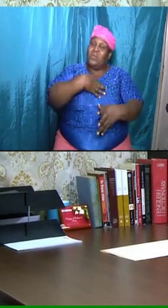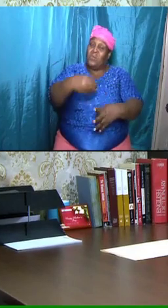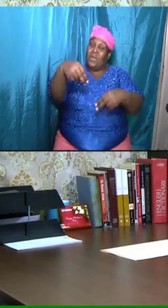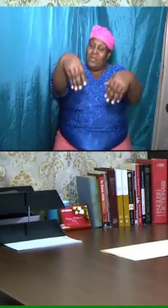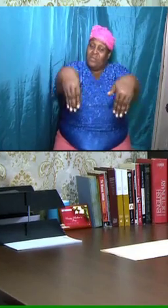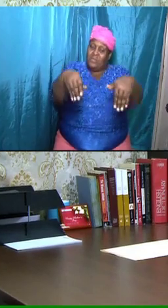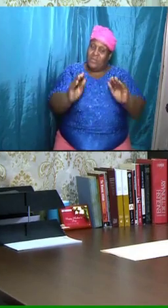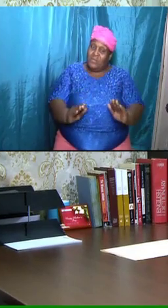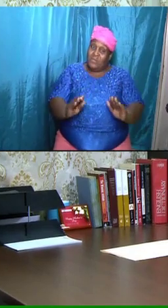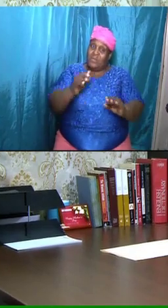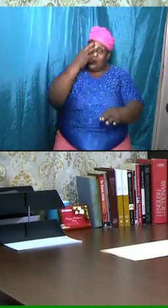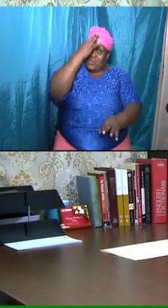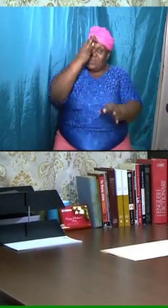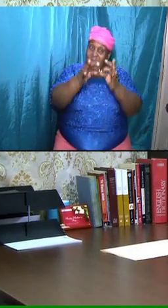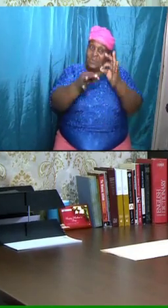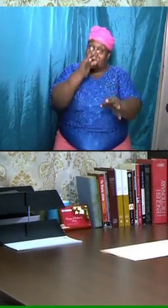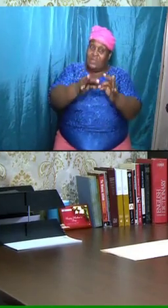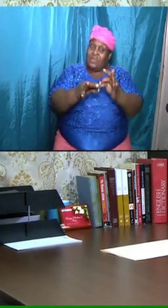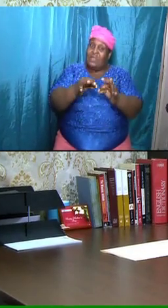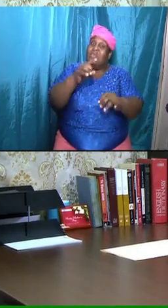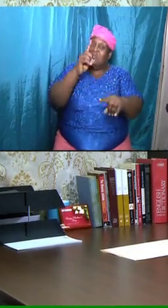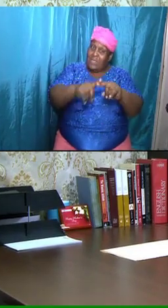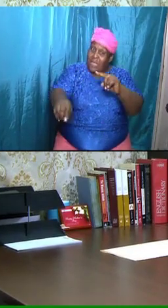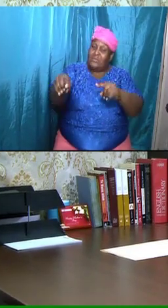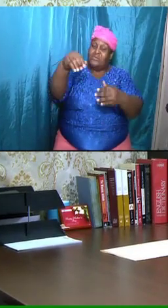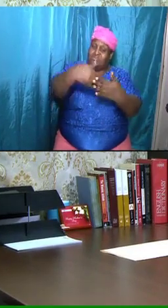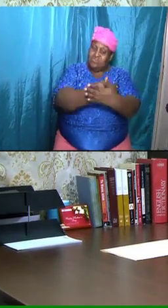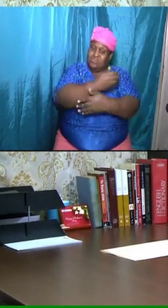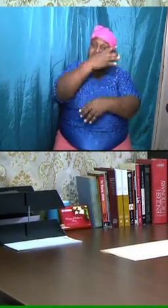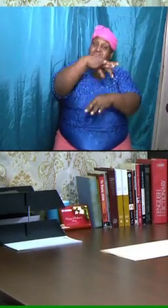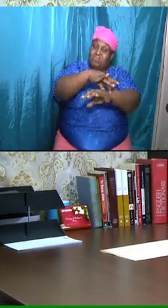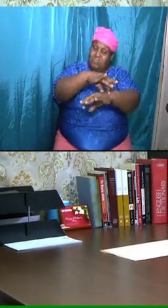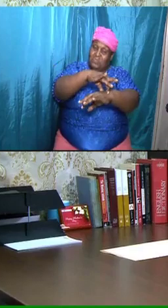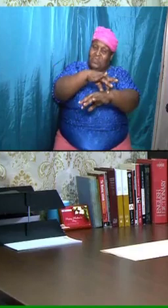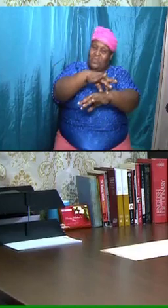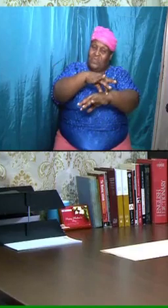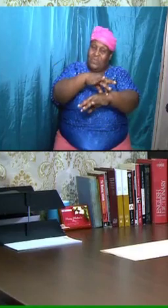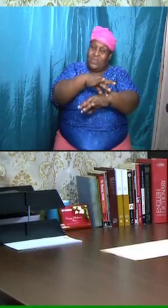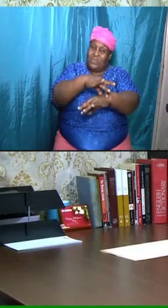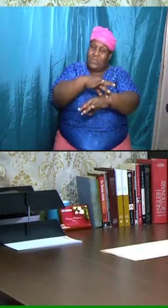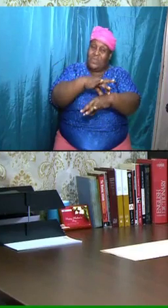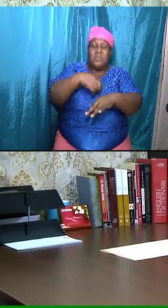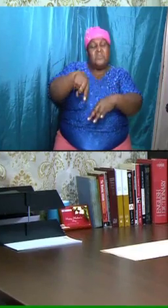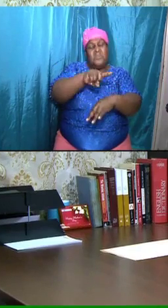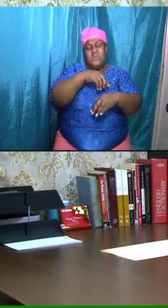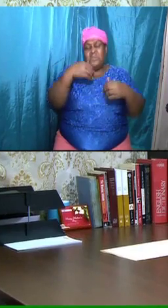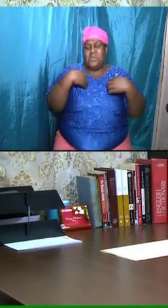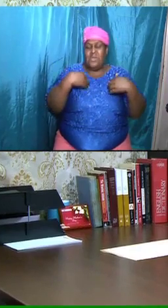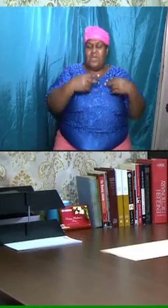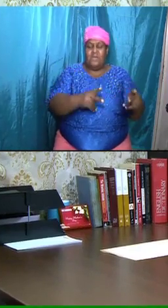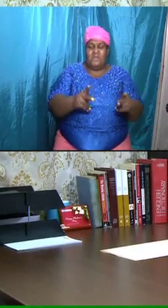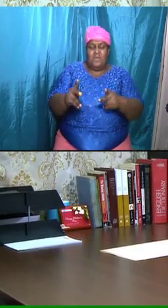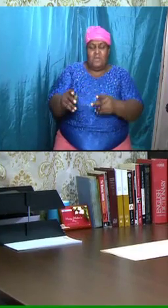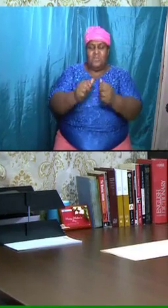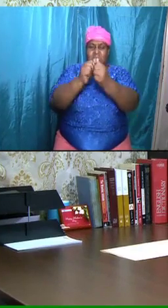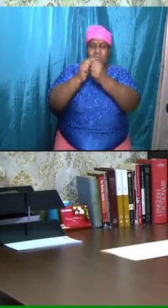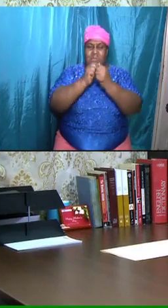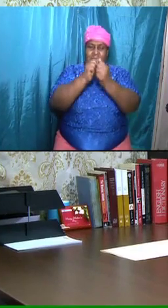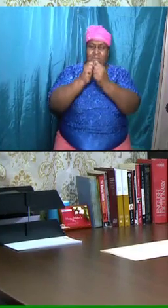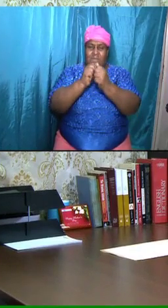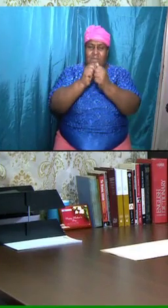the white throne judgment, the new earth. And we have put it together in a little chart